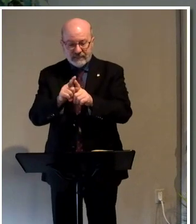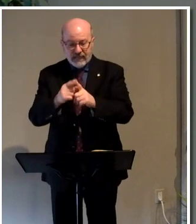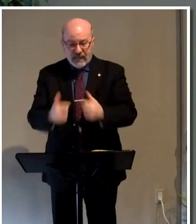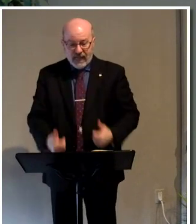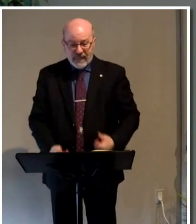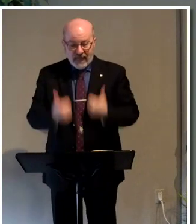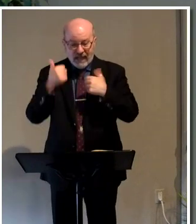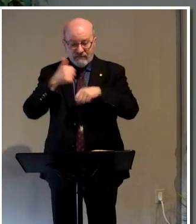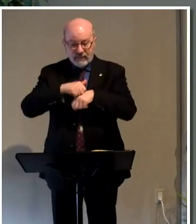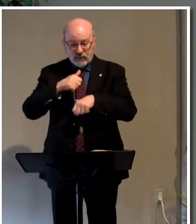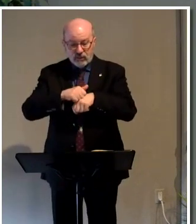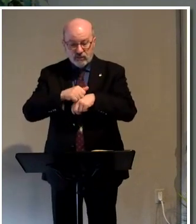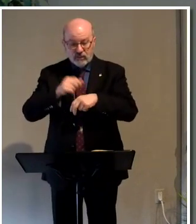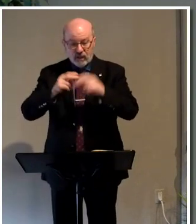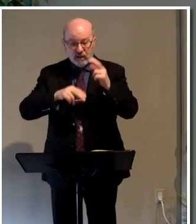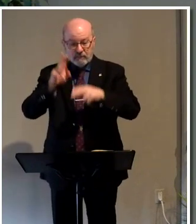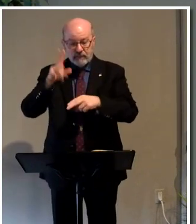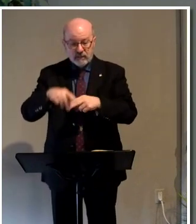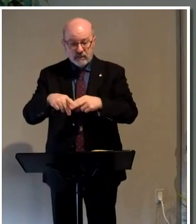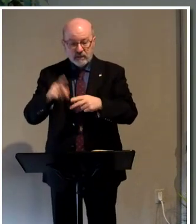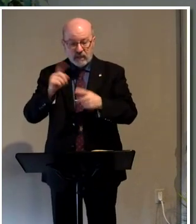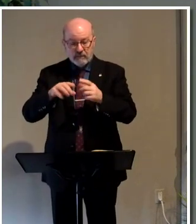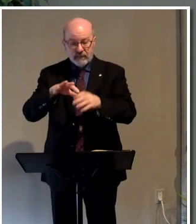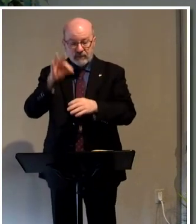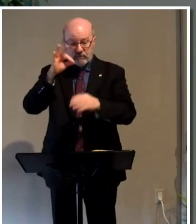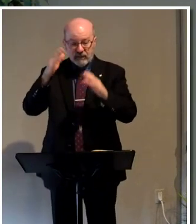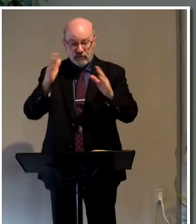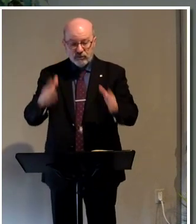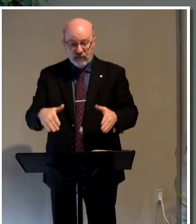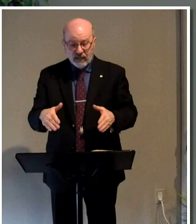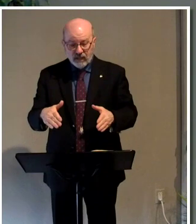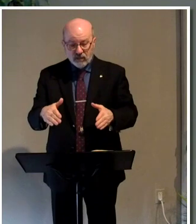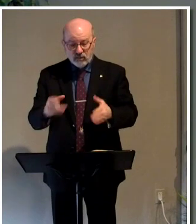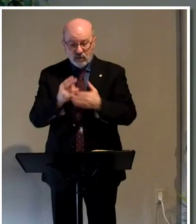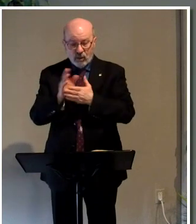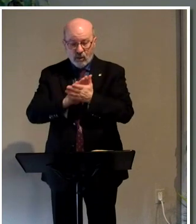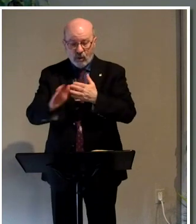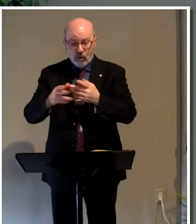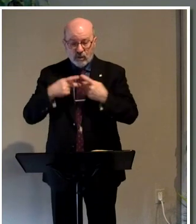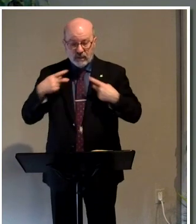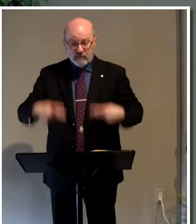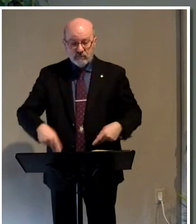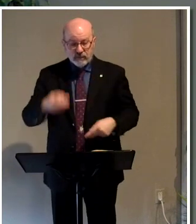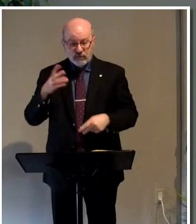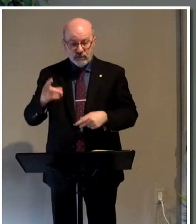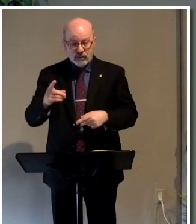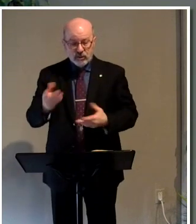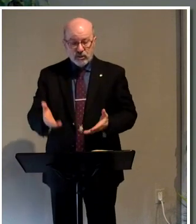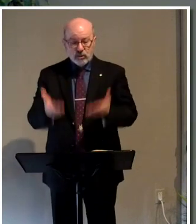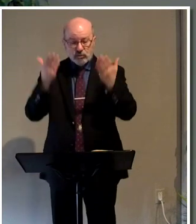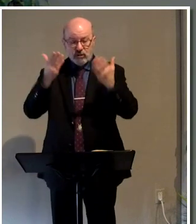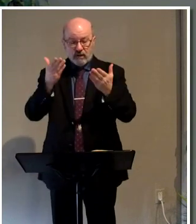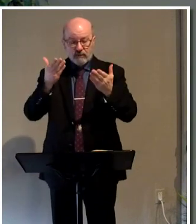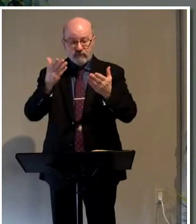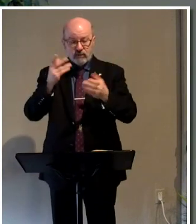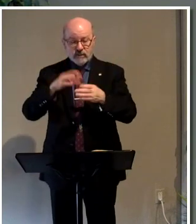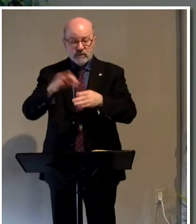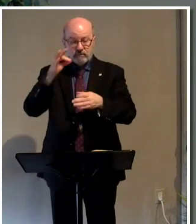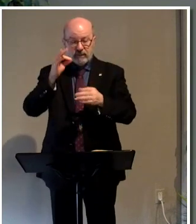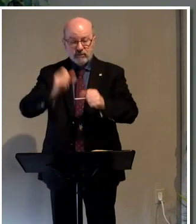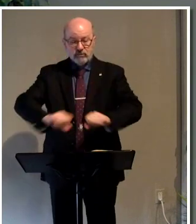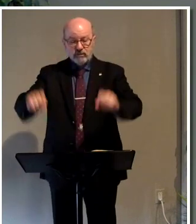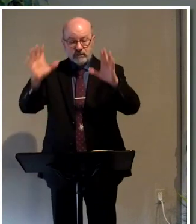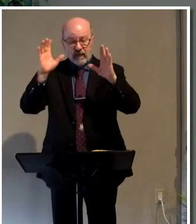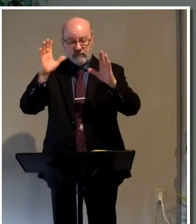lively stones are built up a spiritual house and holy priesthood to offer up spiritual